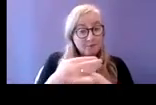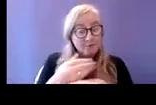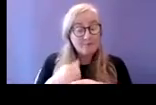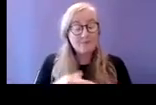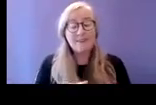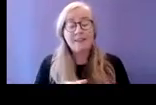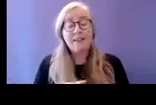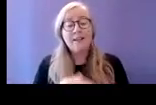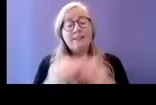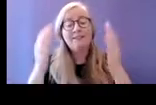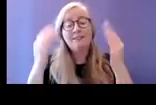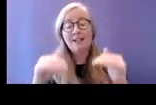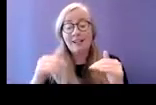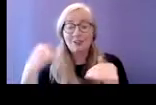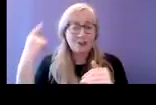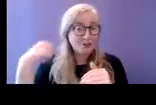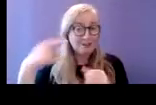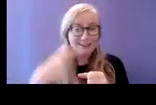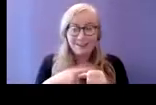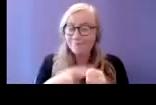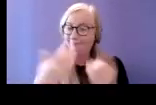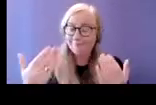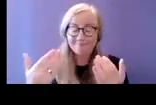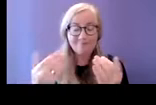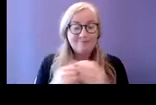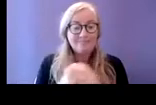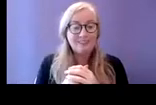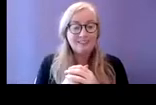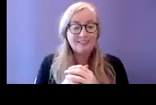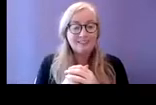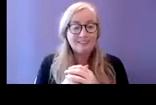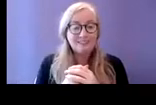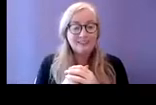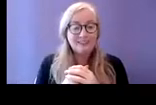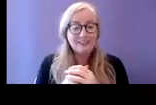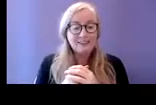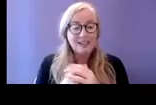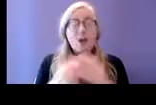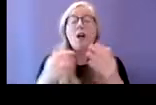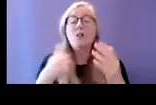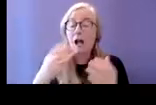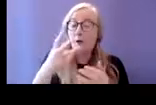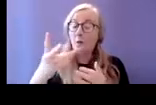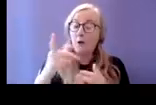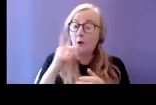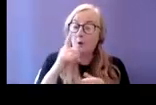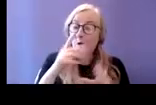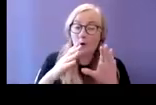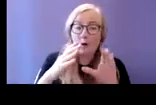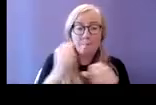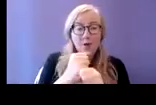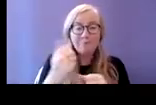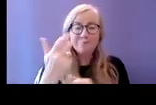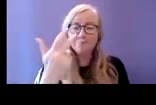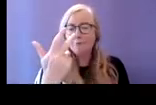Breed has already highlighted I'm just going to talk through three or four points that I feel are very practical and very